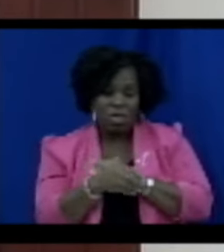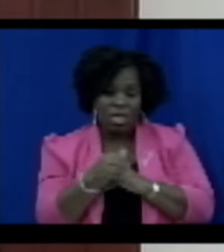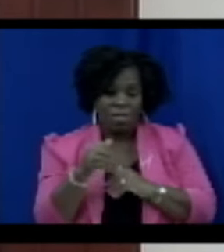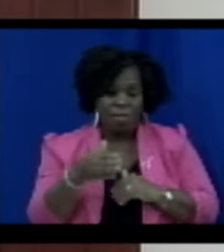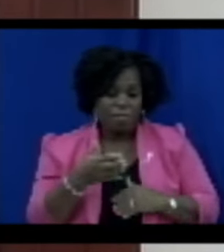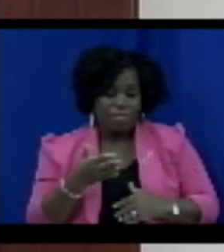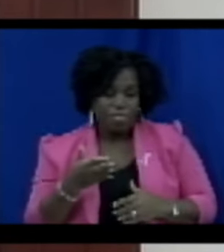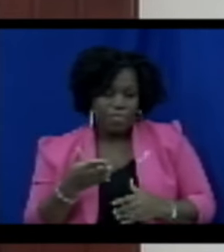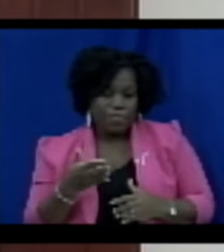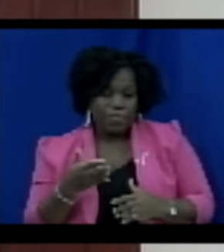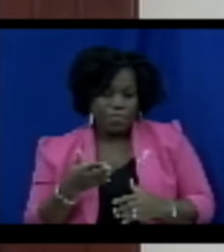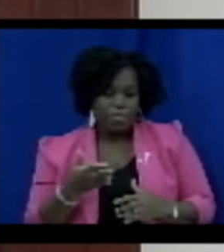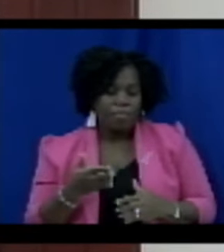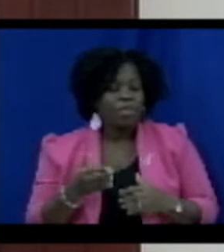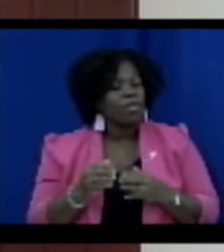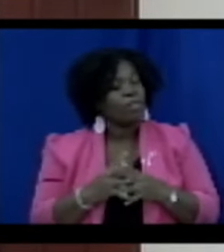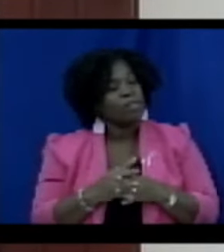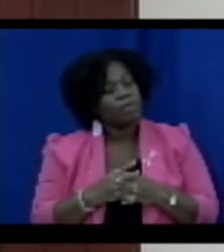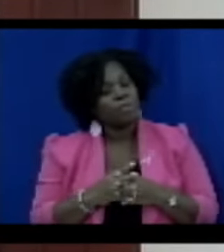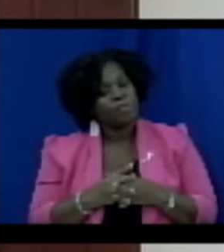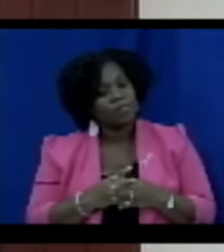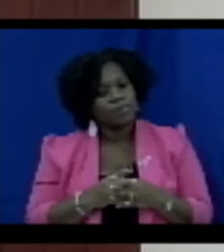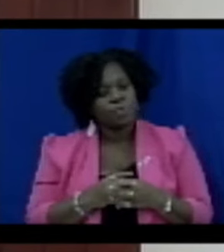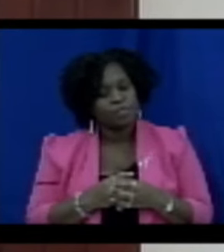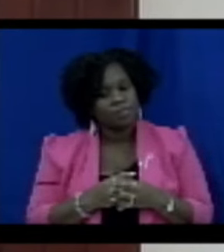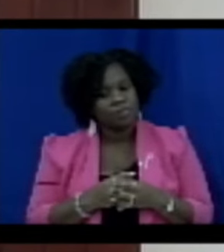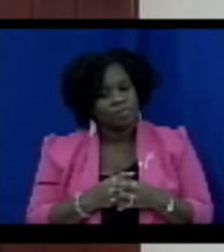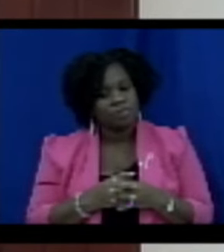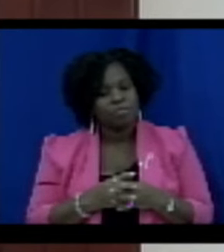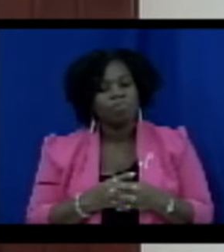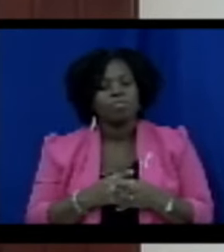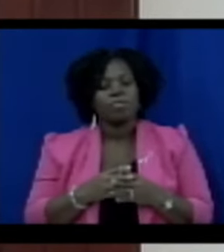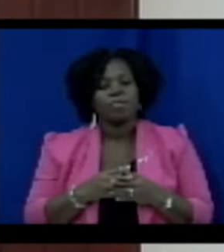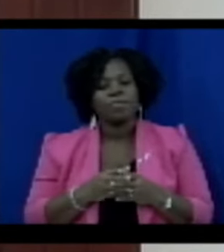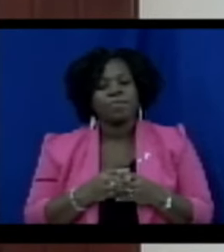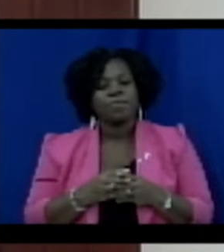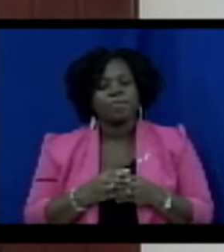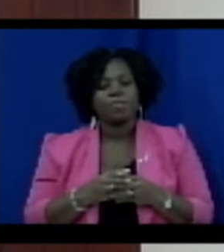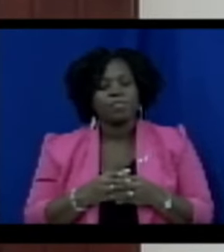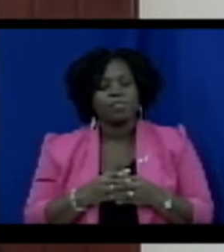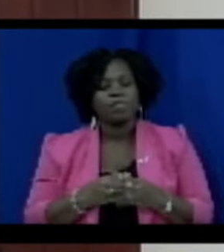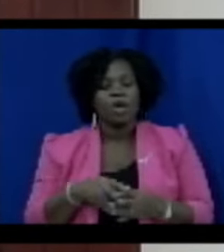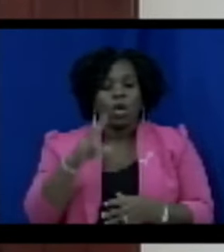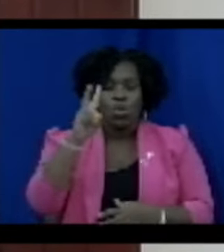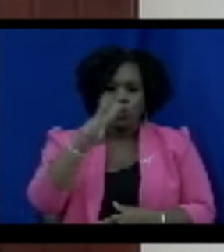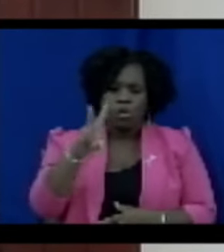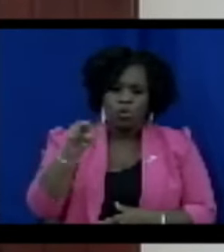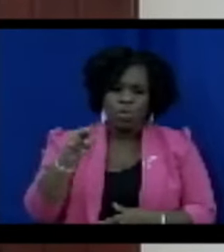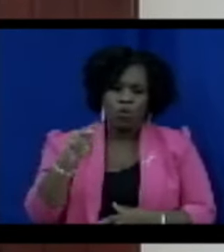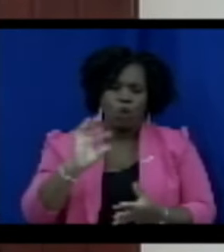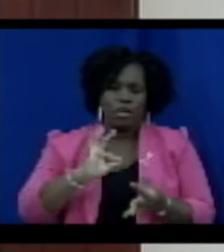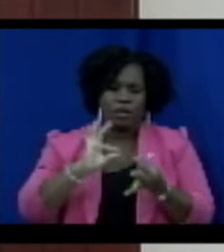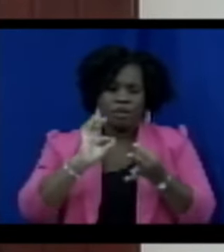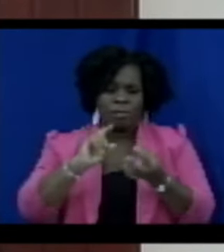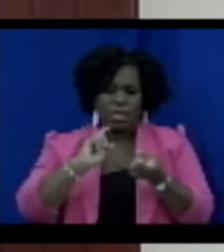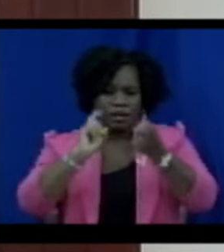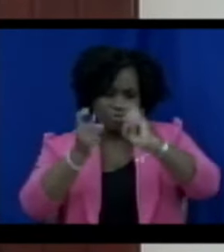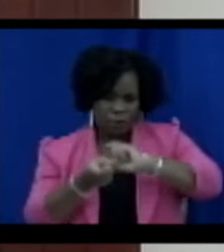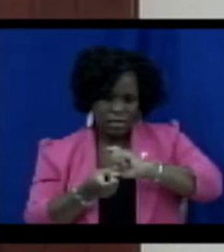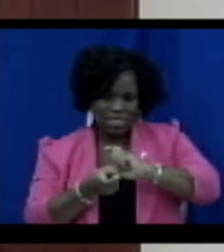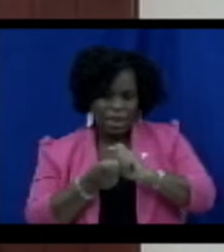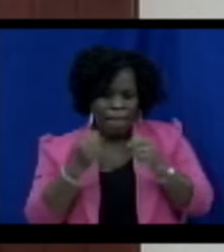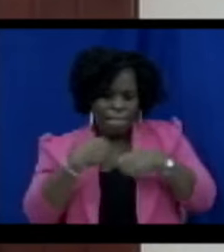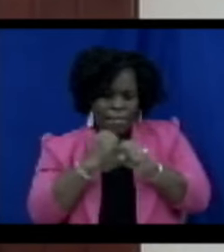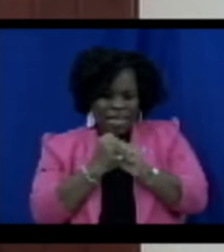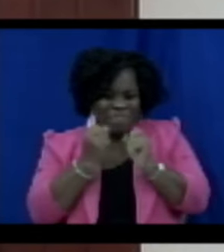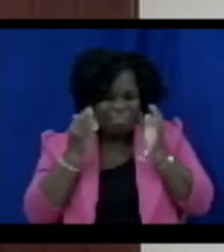within the existing legislation. The March 2021 amendment narrowed the interpretation of tainted property, which